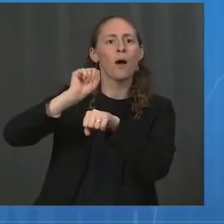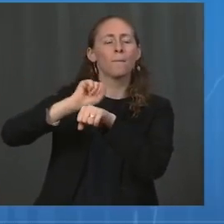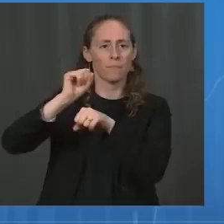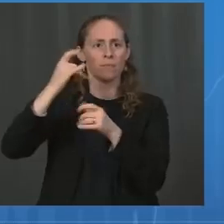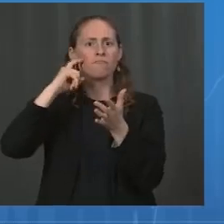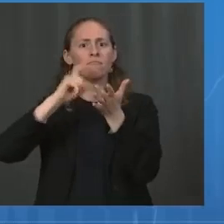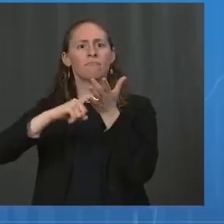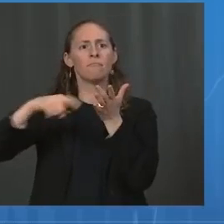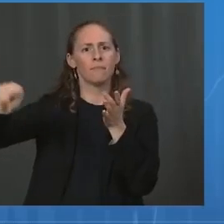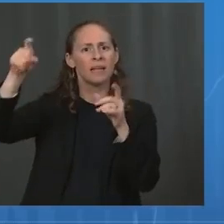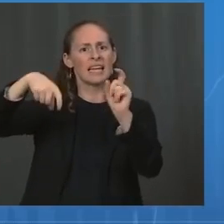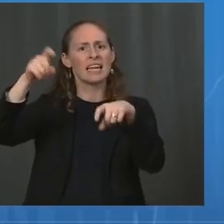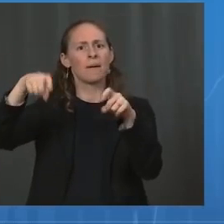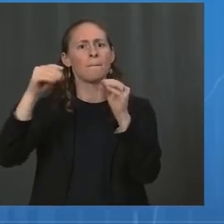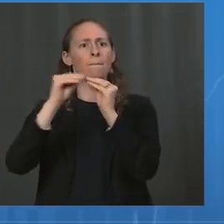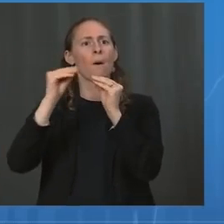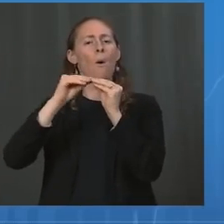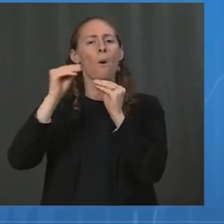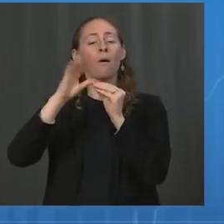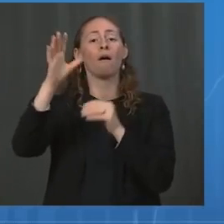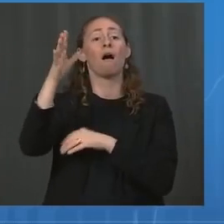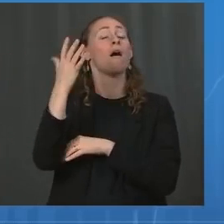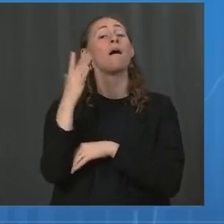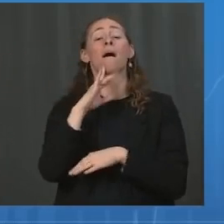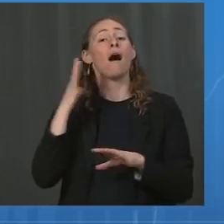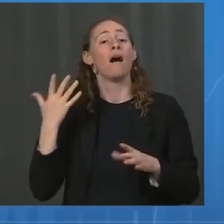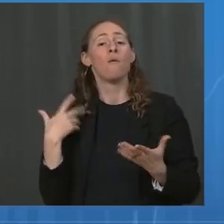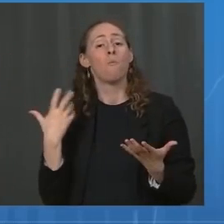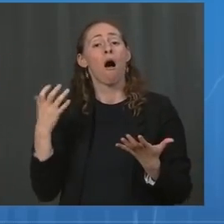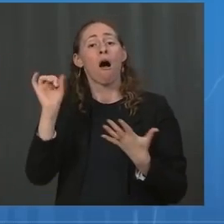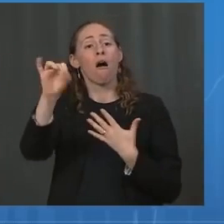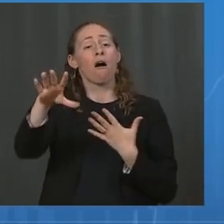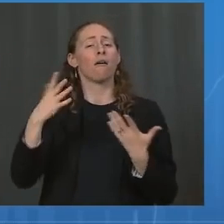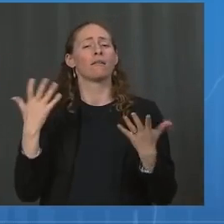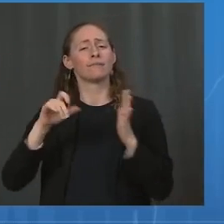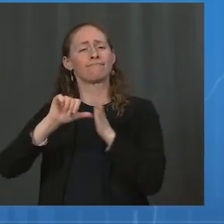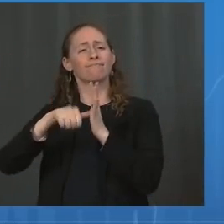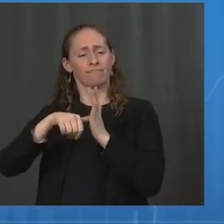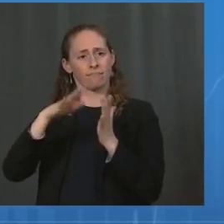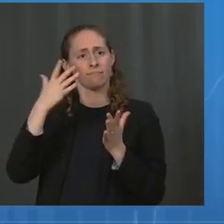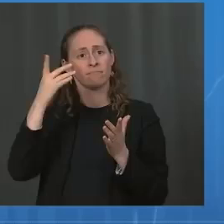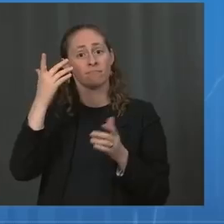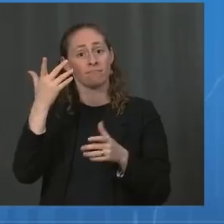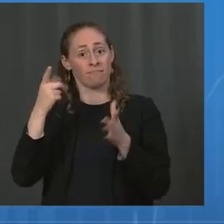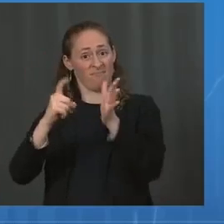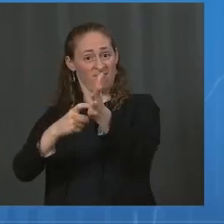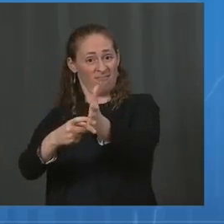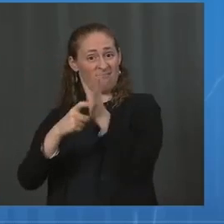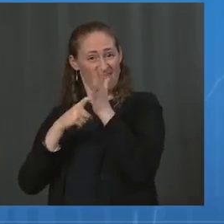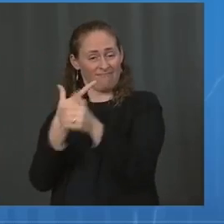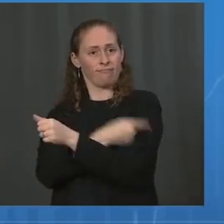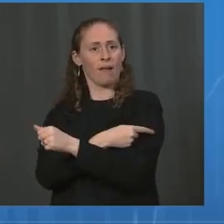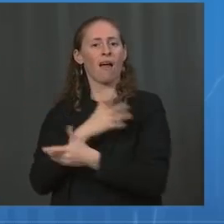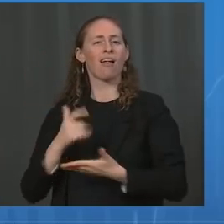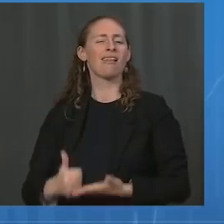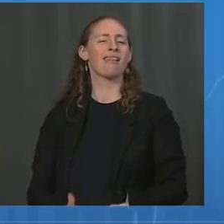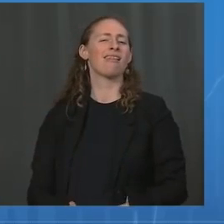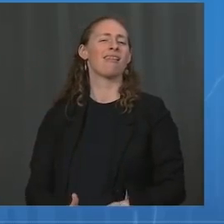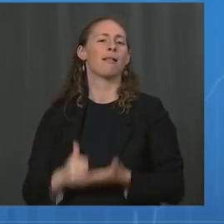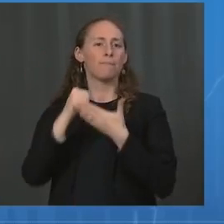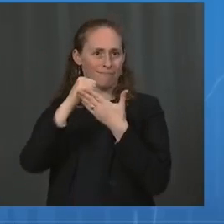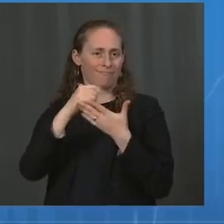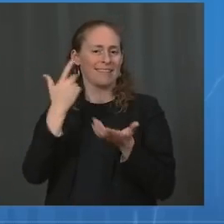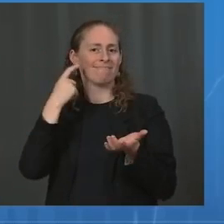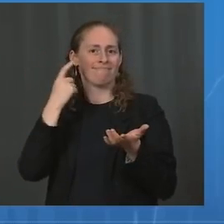Bottom line, vaccination requirements work. They drive up vaccination rates. And we need more